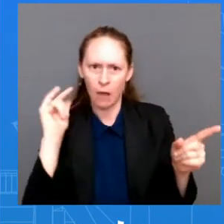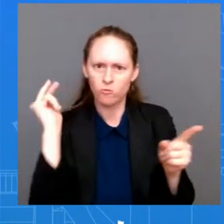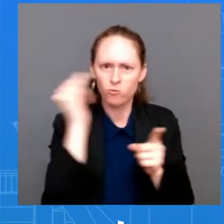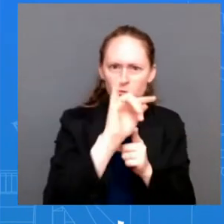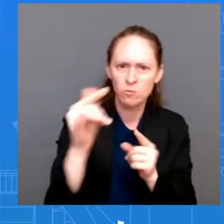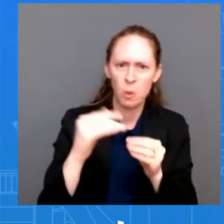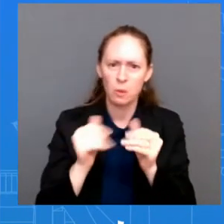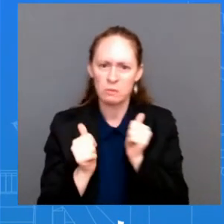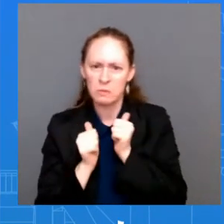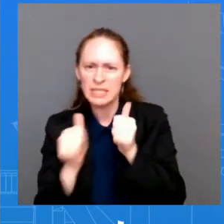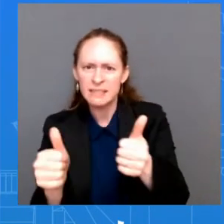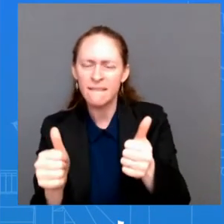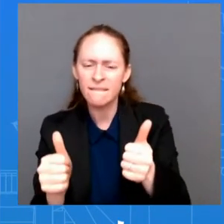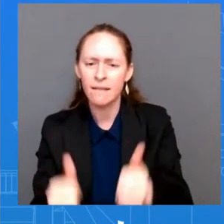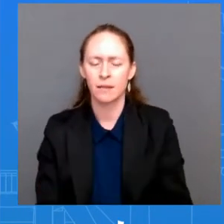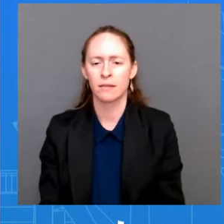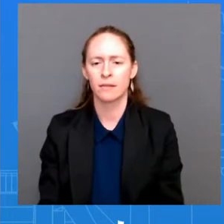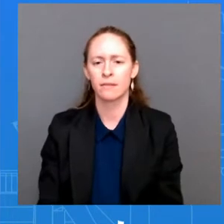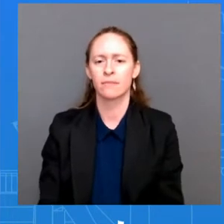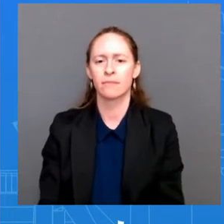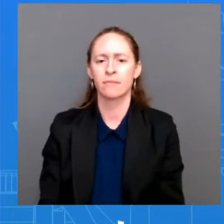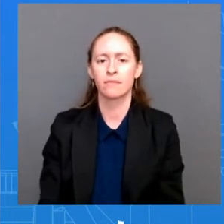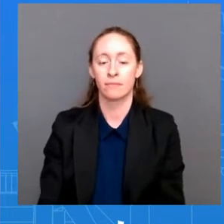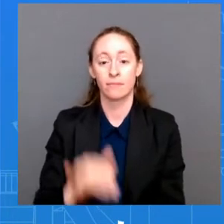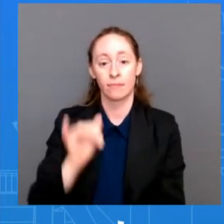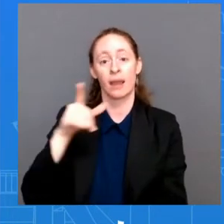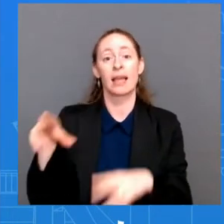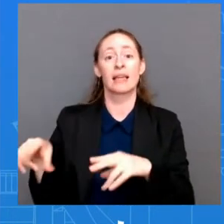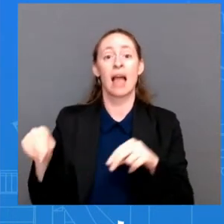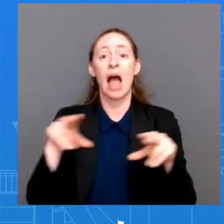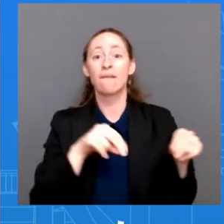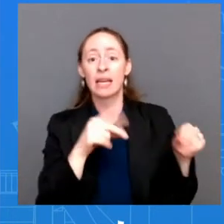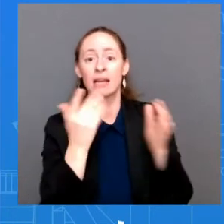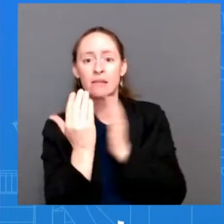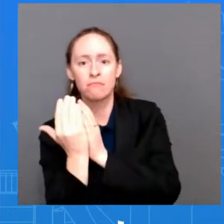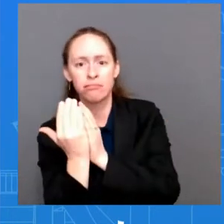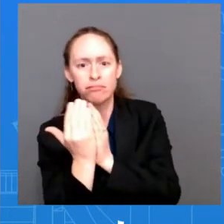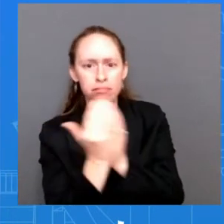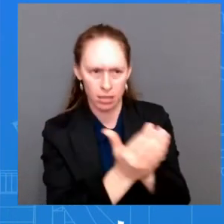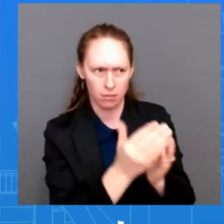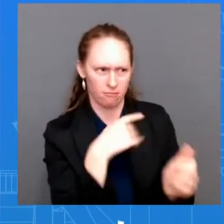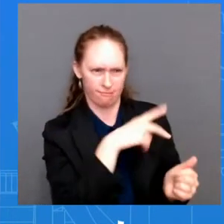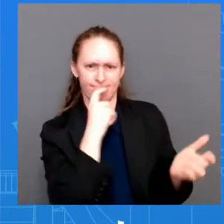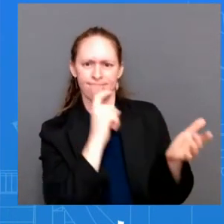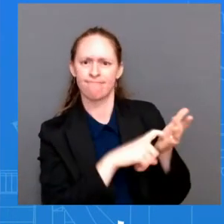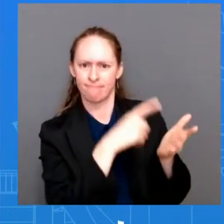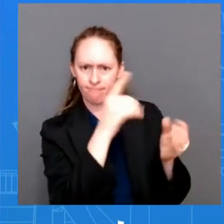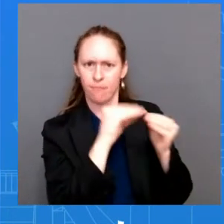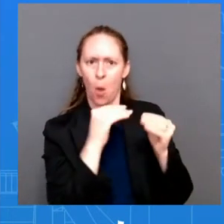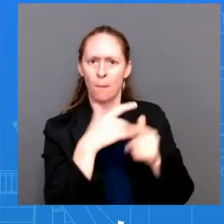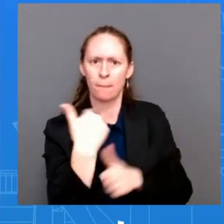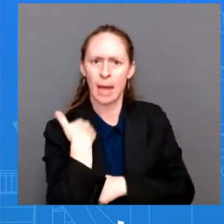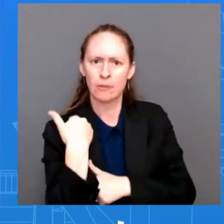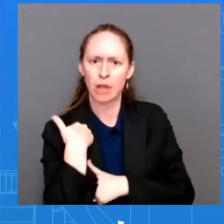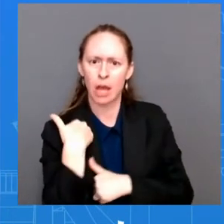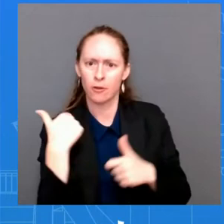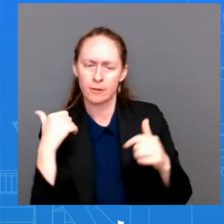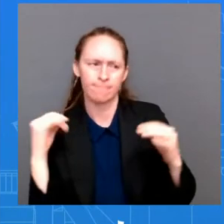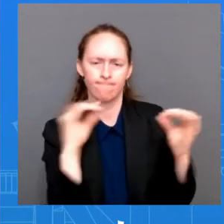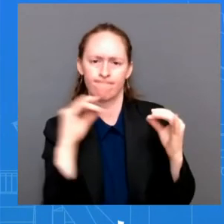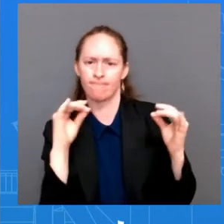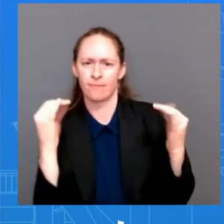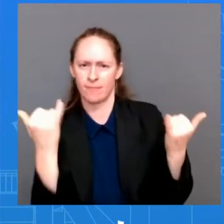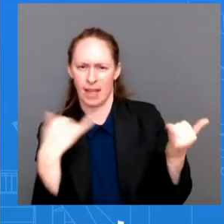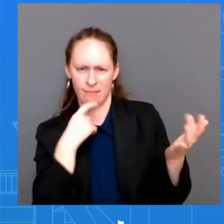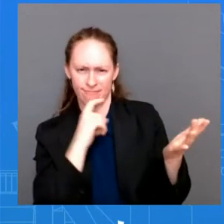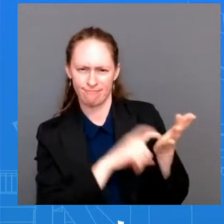cross the median line, and military exercises that could be highly publicized. This could also include actions in the diplomatic and economic space